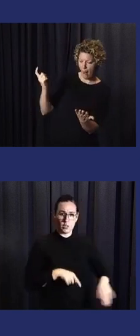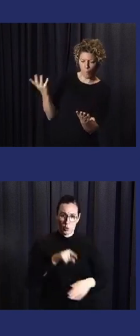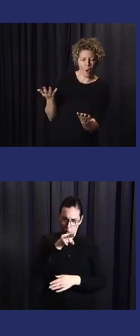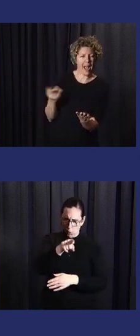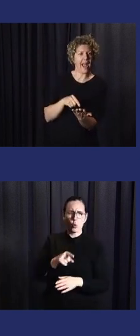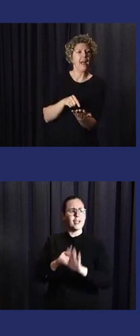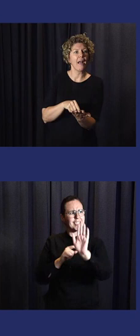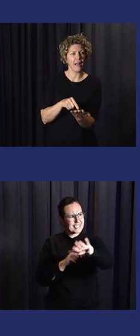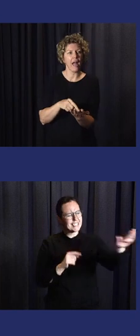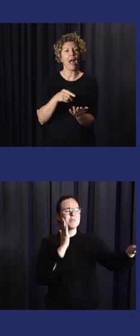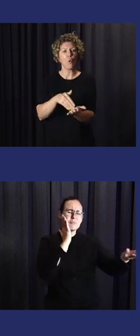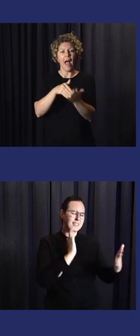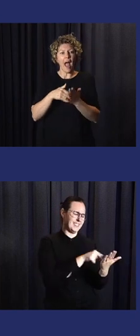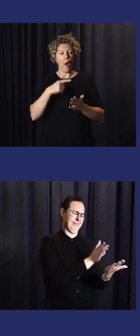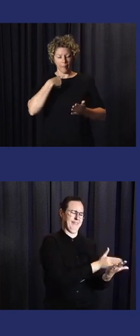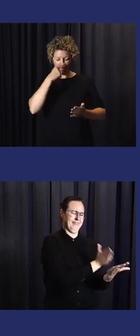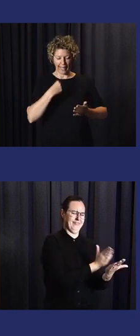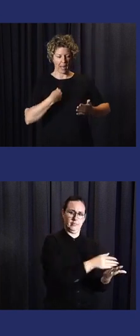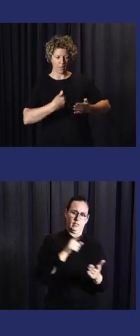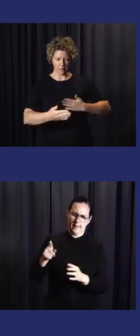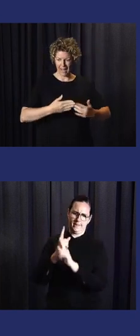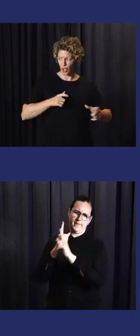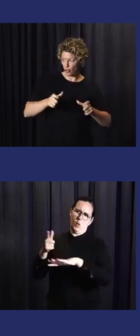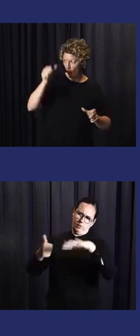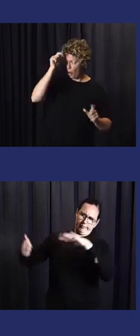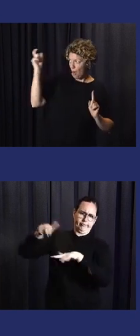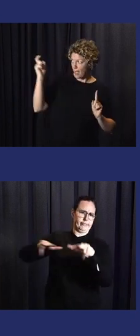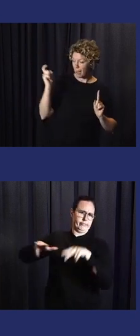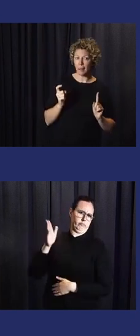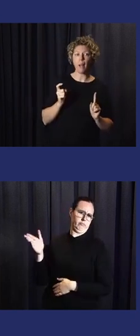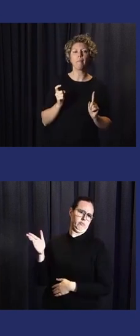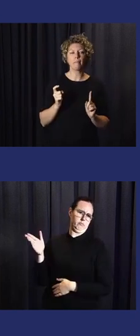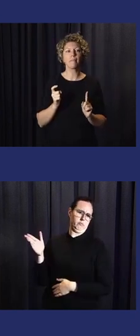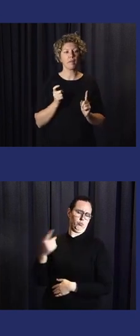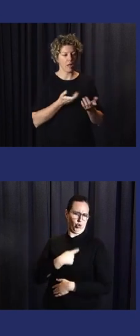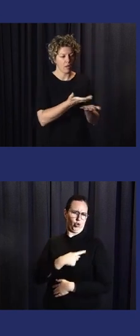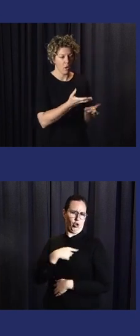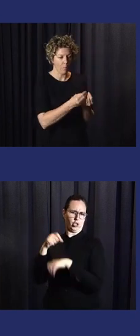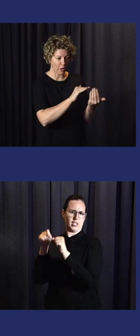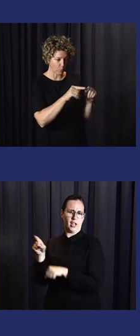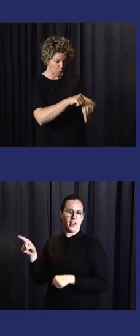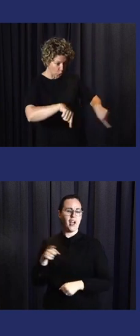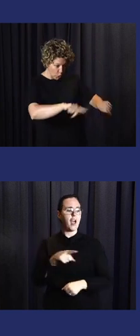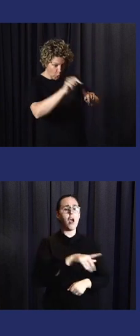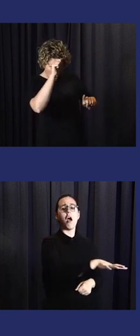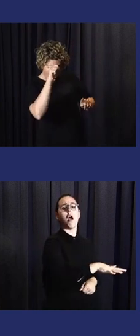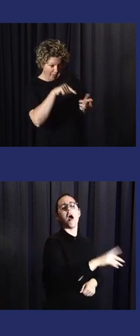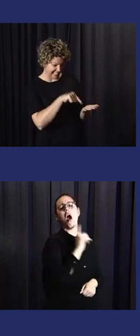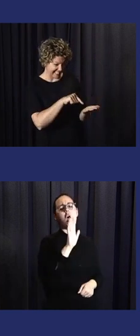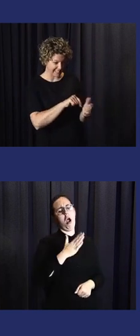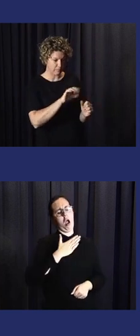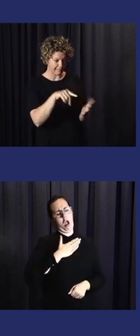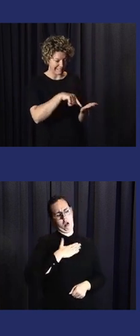of Public Weather Service branch, is there. The training is provided, not only to the med services, but to disaster management agencies